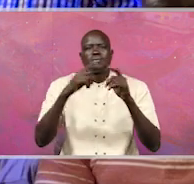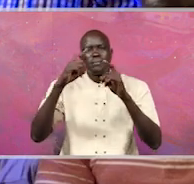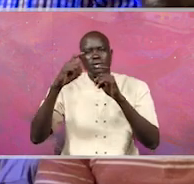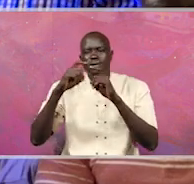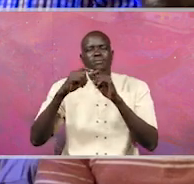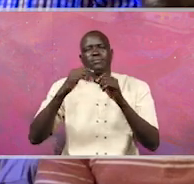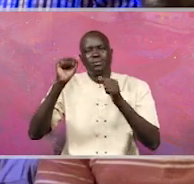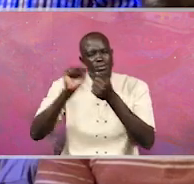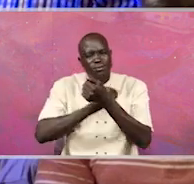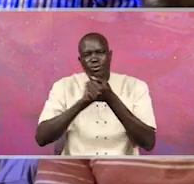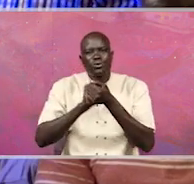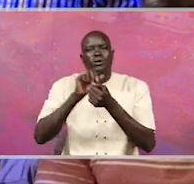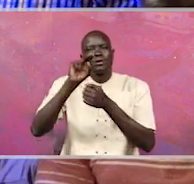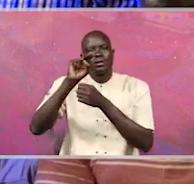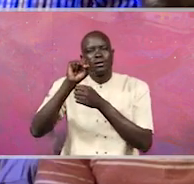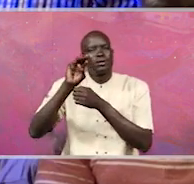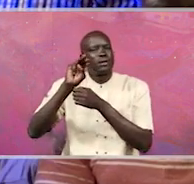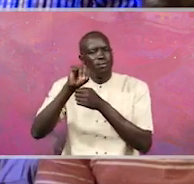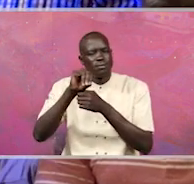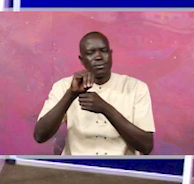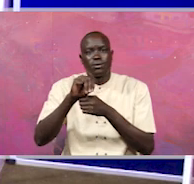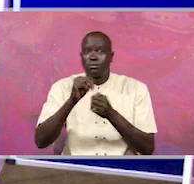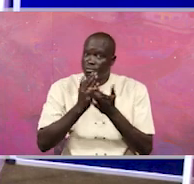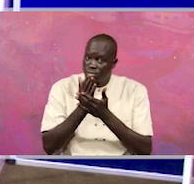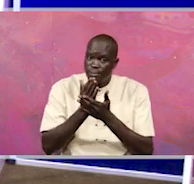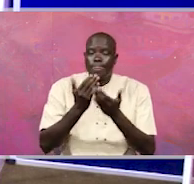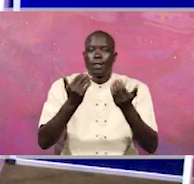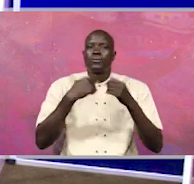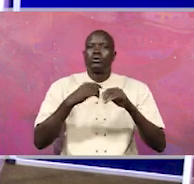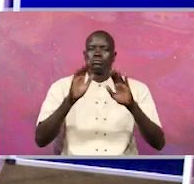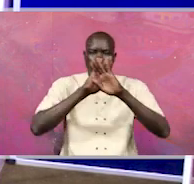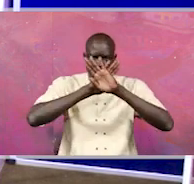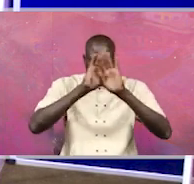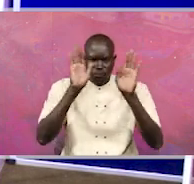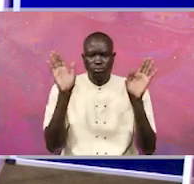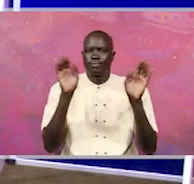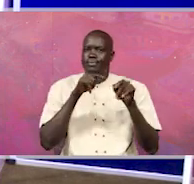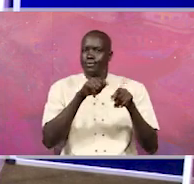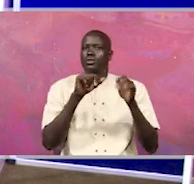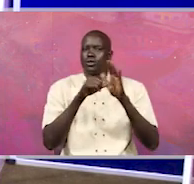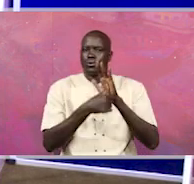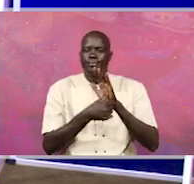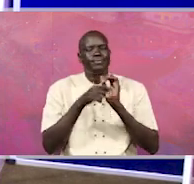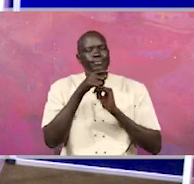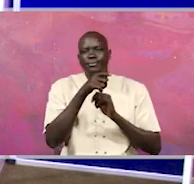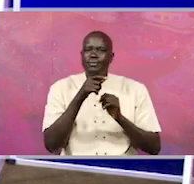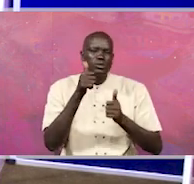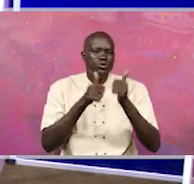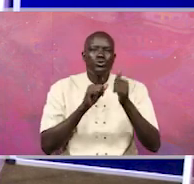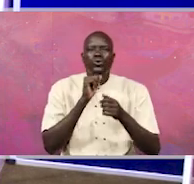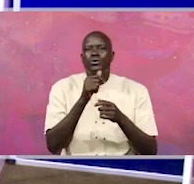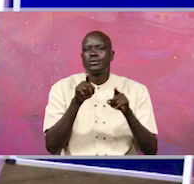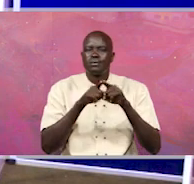NRM. Right? So I want to clear that perception, which is not per